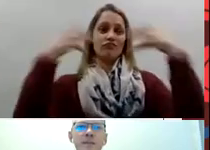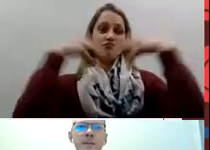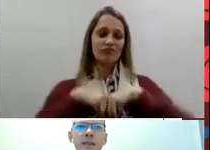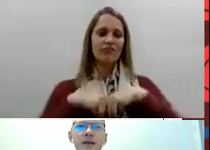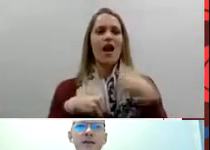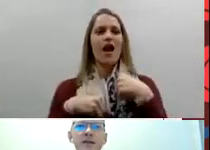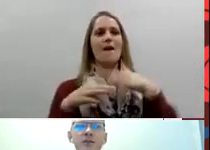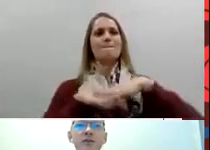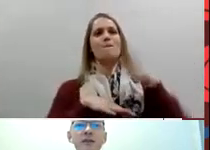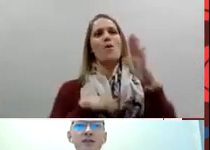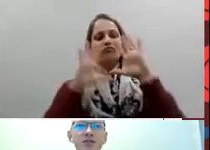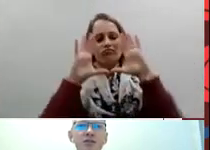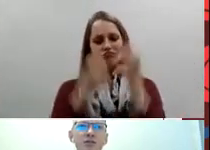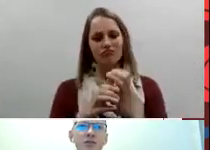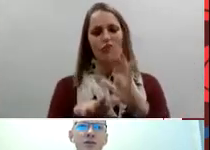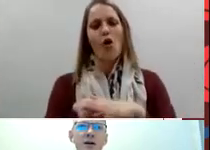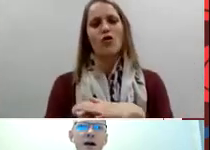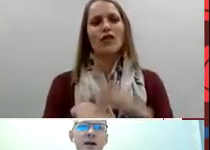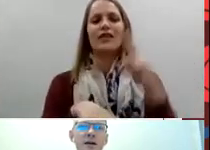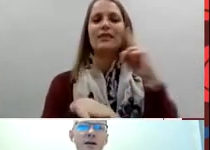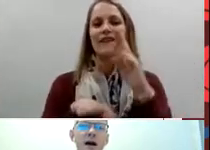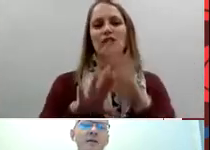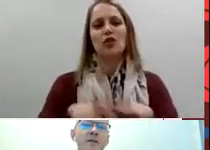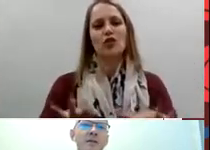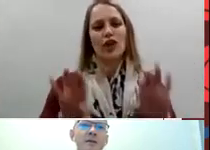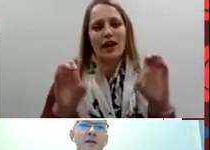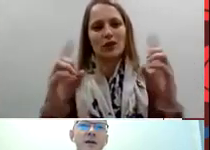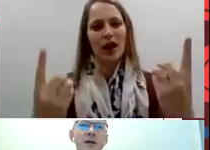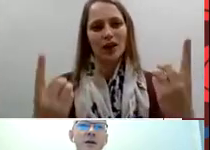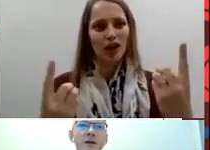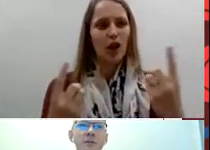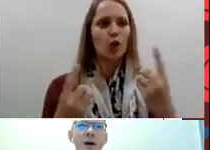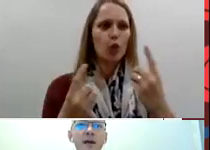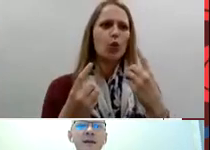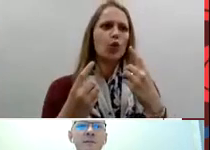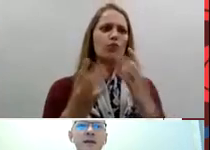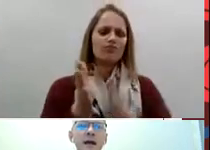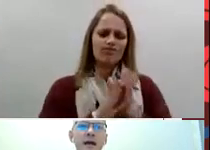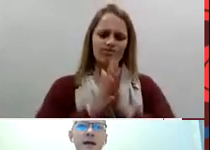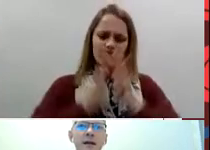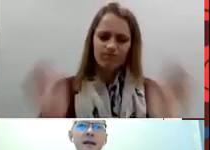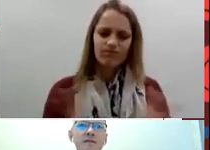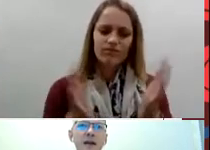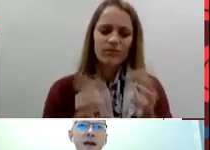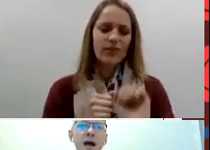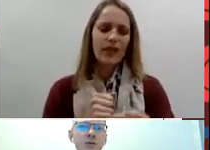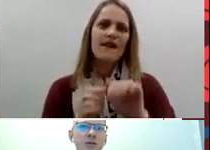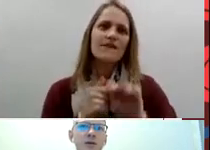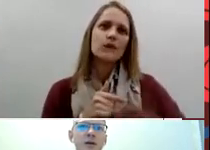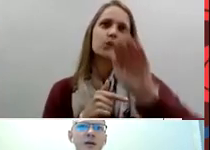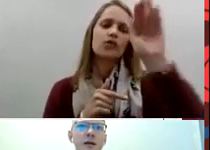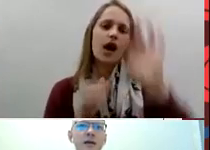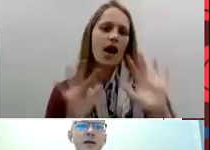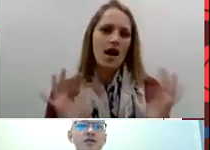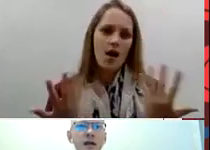so these two I feel are combined in me and I can live that out